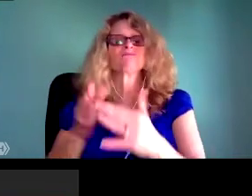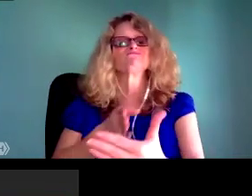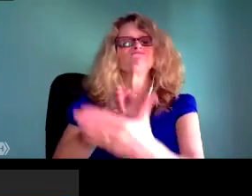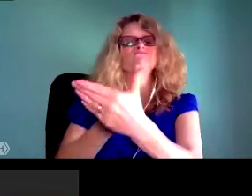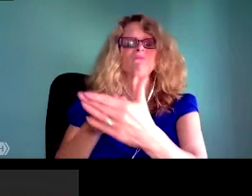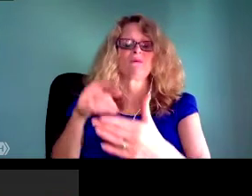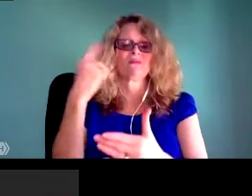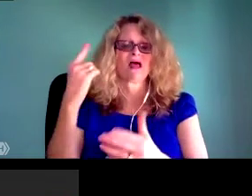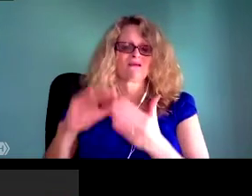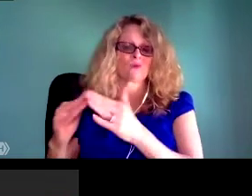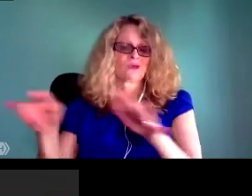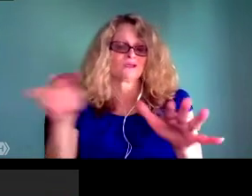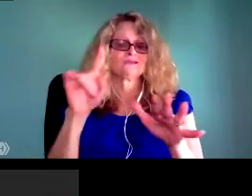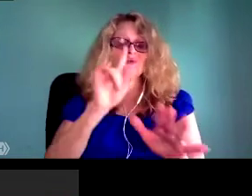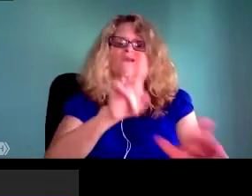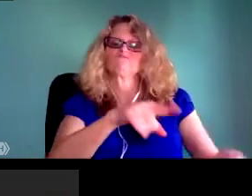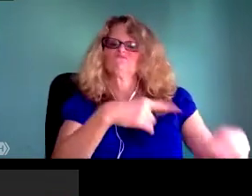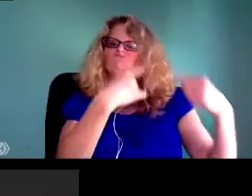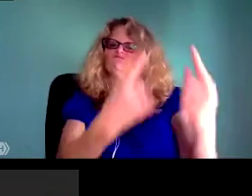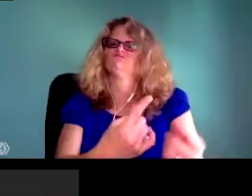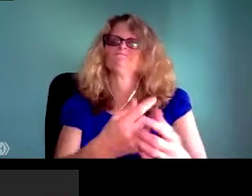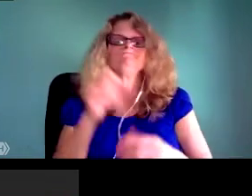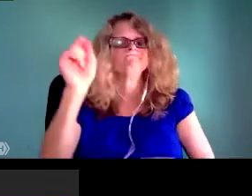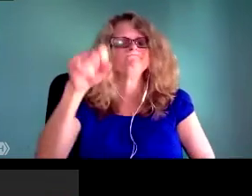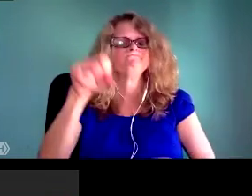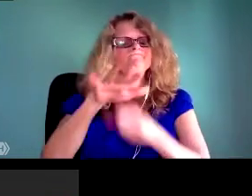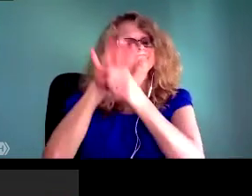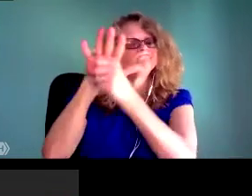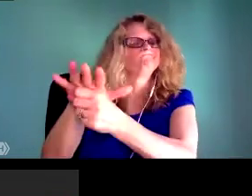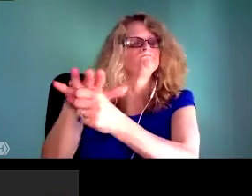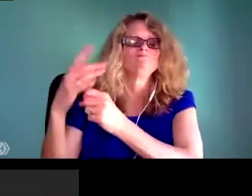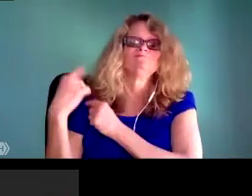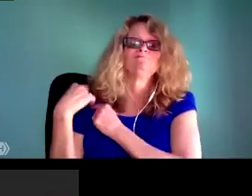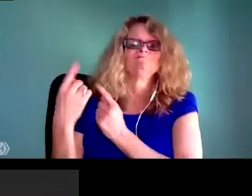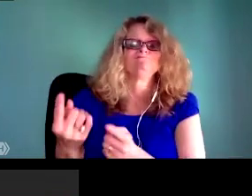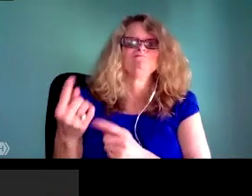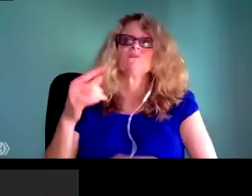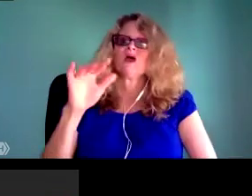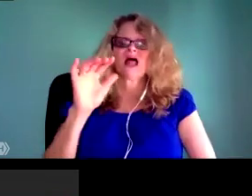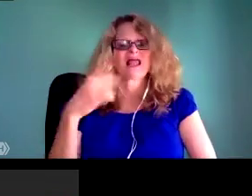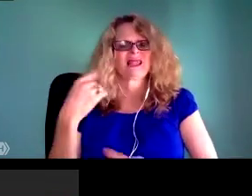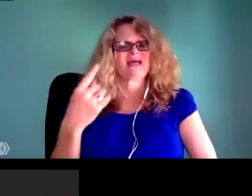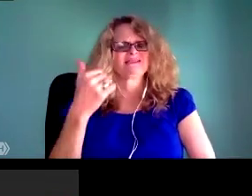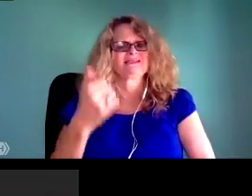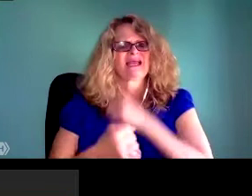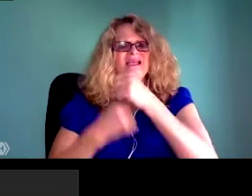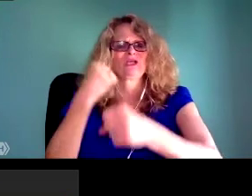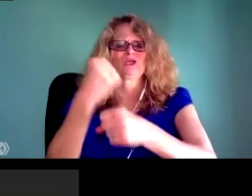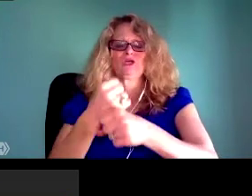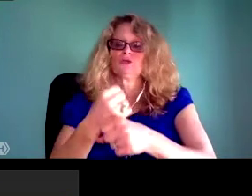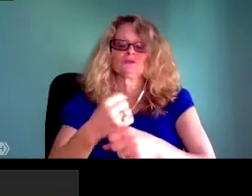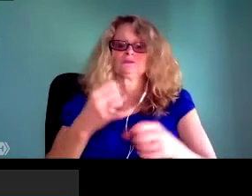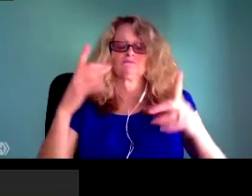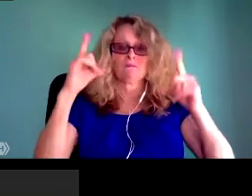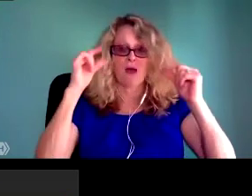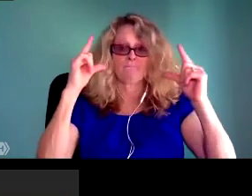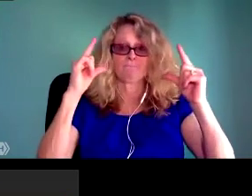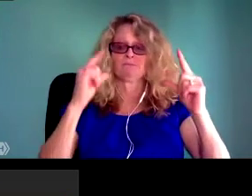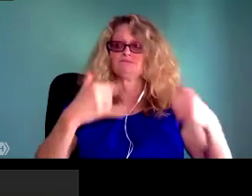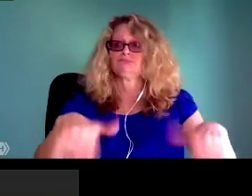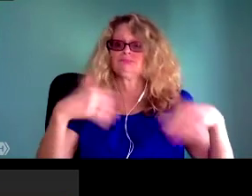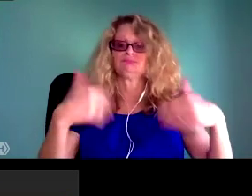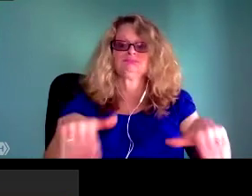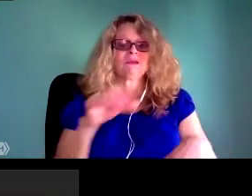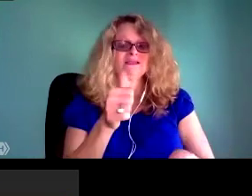and representational harms that come through different types of digital technologies, including in the library.